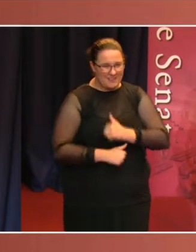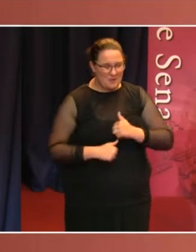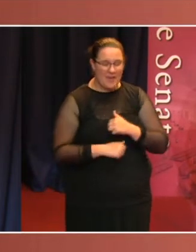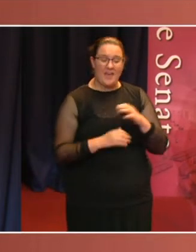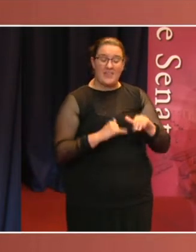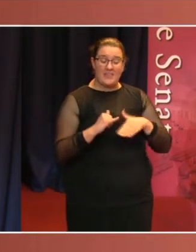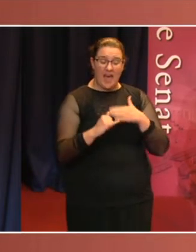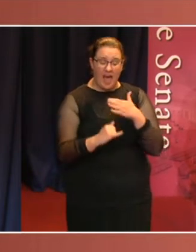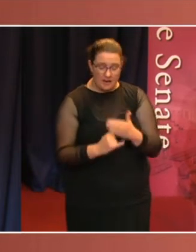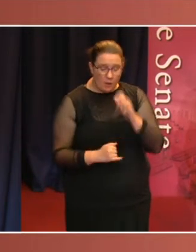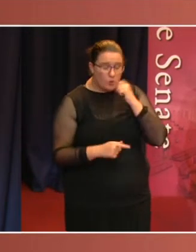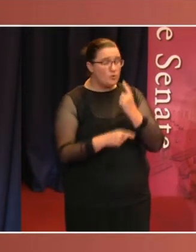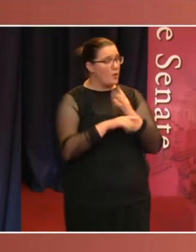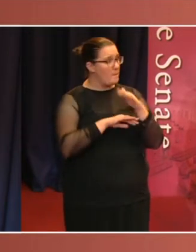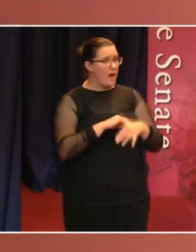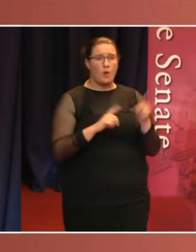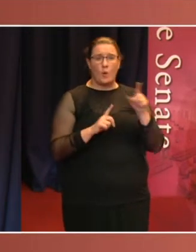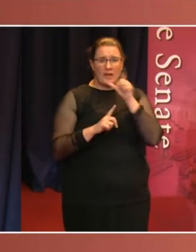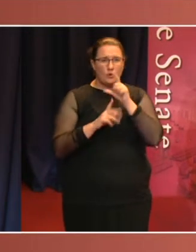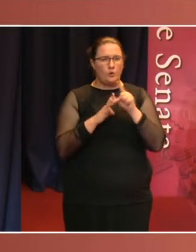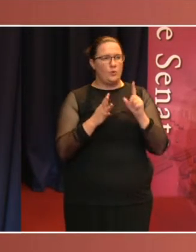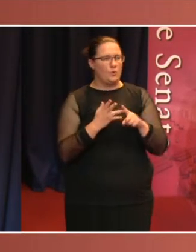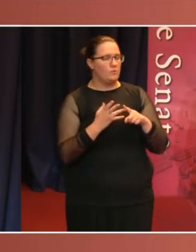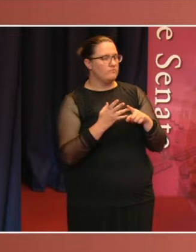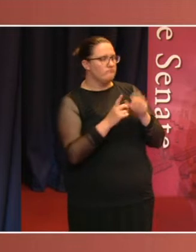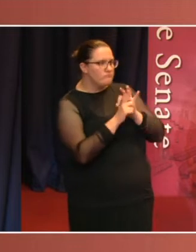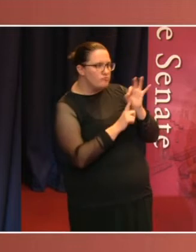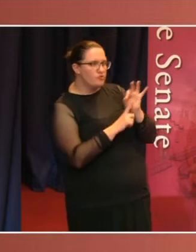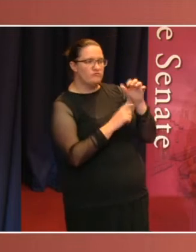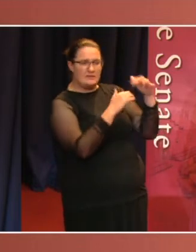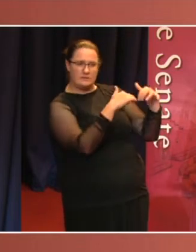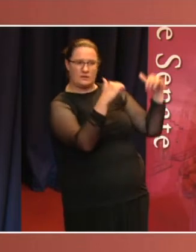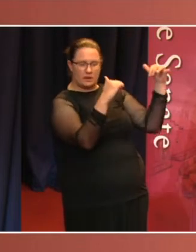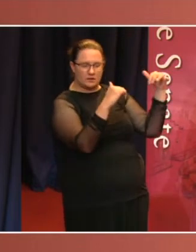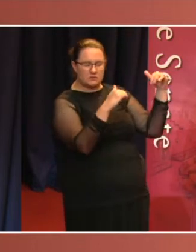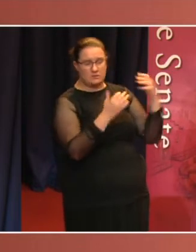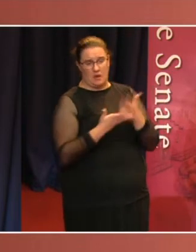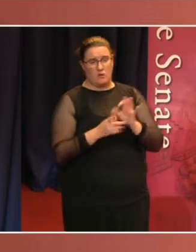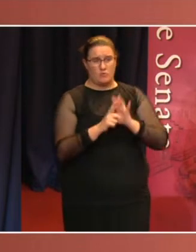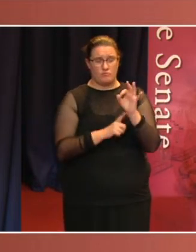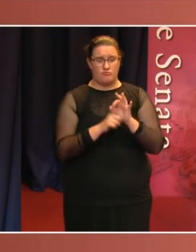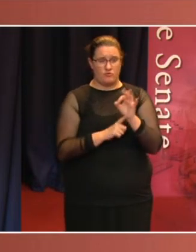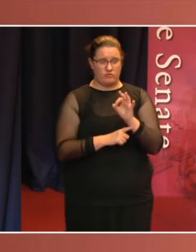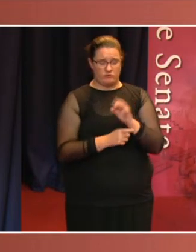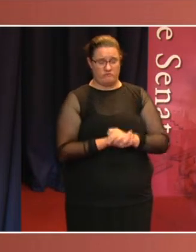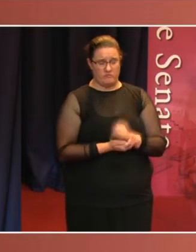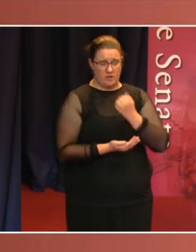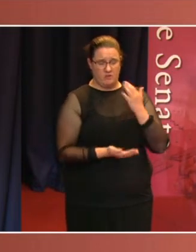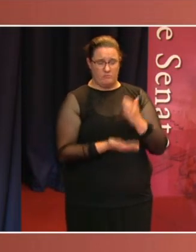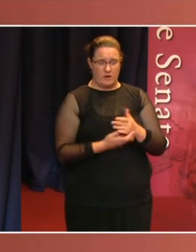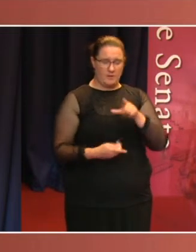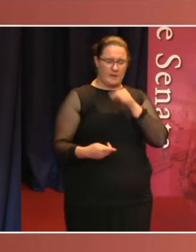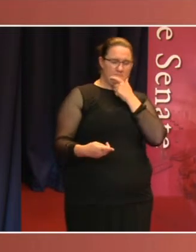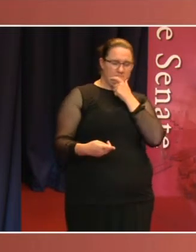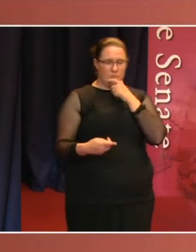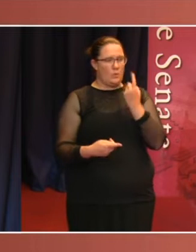be done to strengthen the Senate and thereby our democracy. The Australia Institute is one of the country's